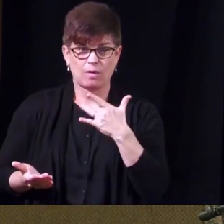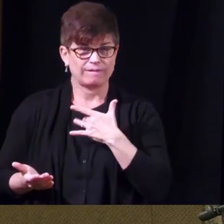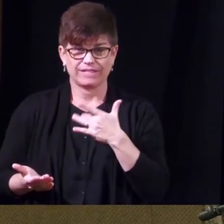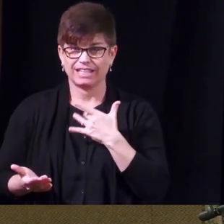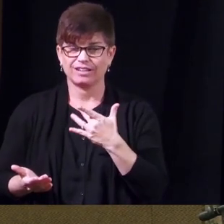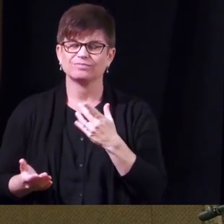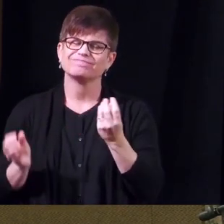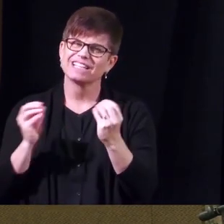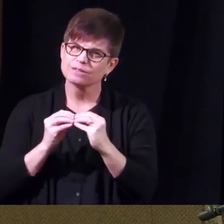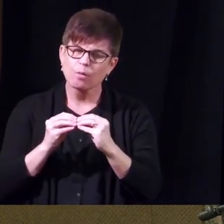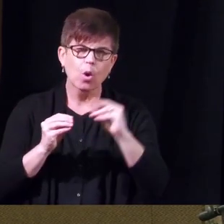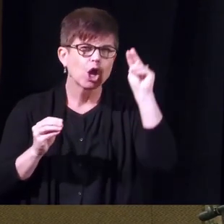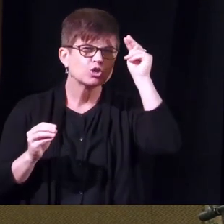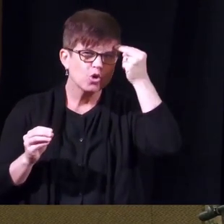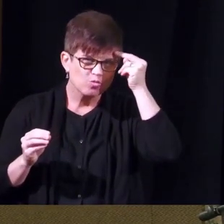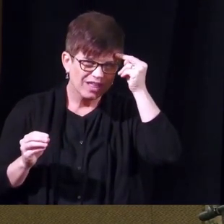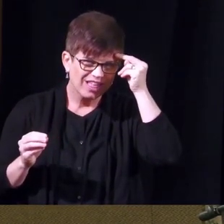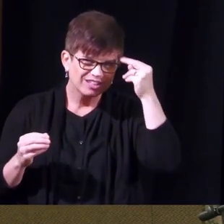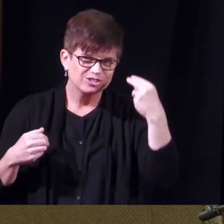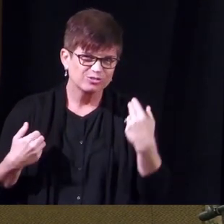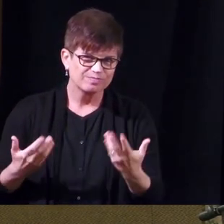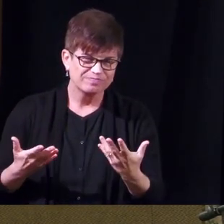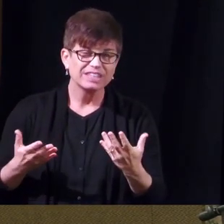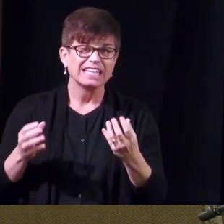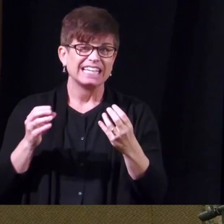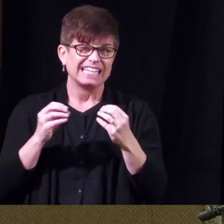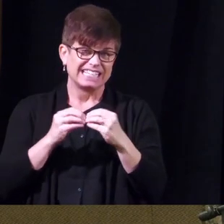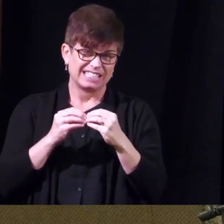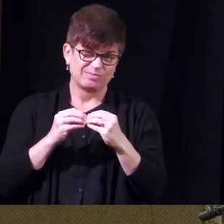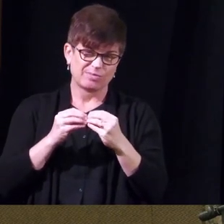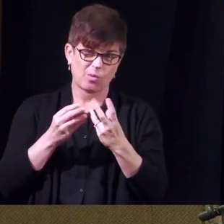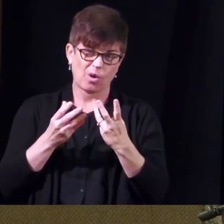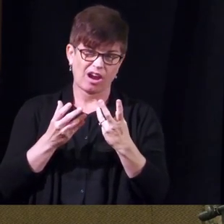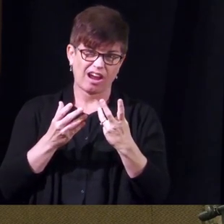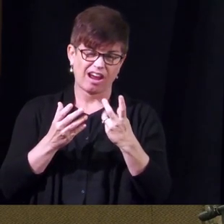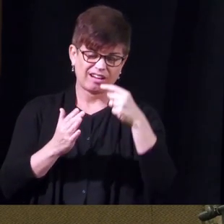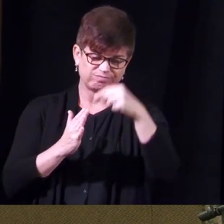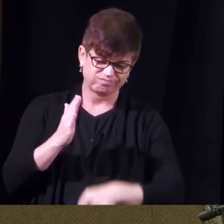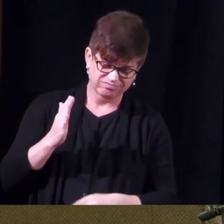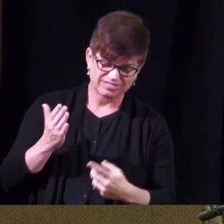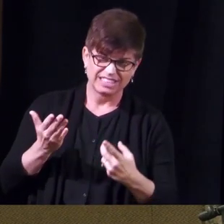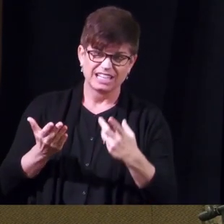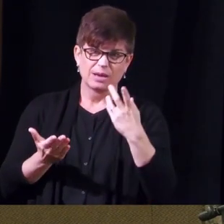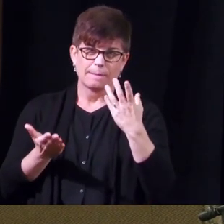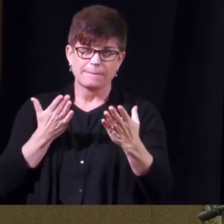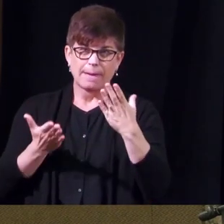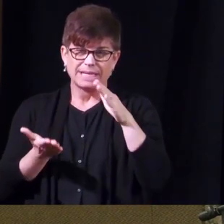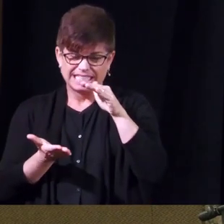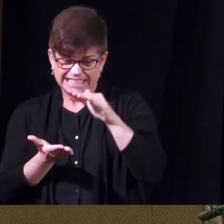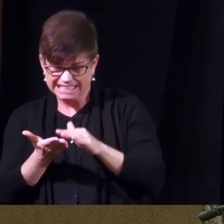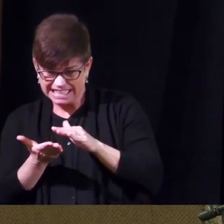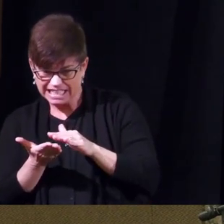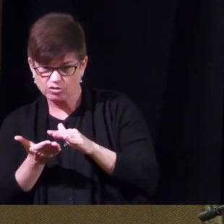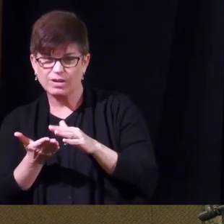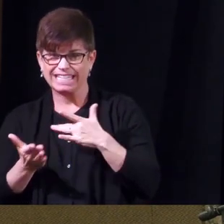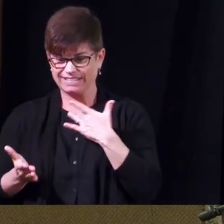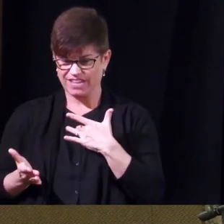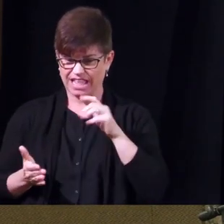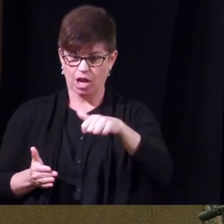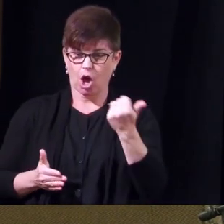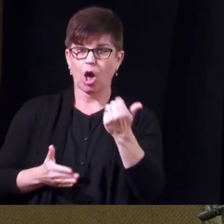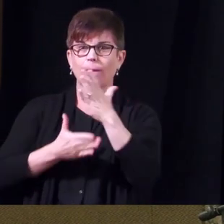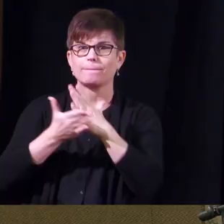neurological that probably is it's more systemic he probably has decreased sensation uh in other parts of his body as well